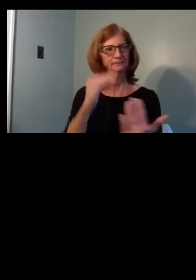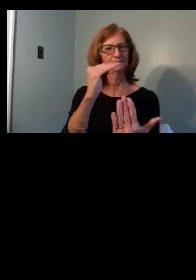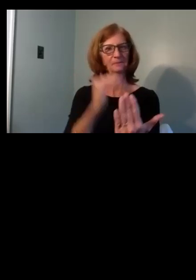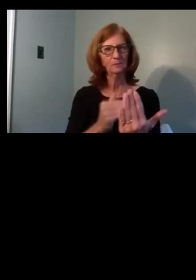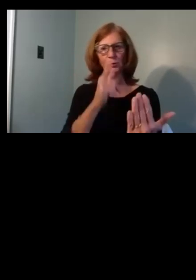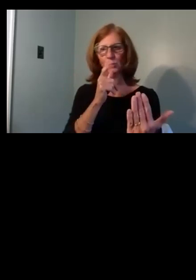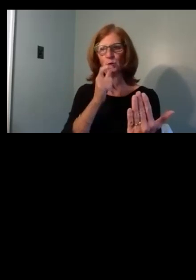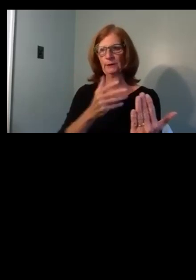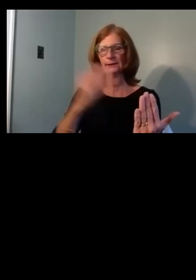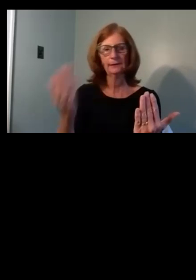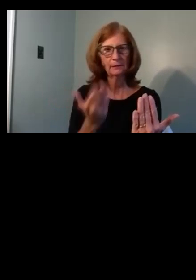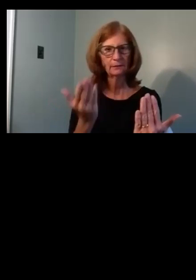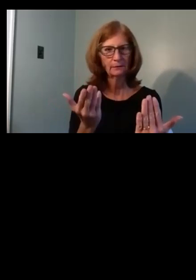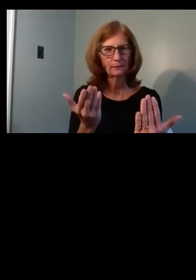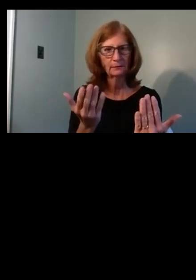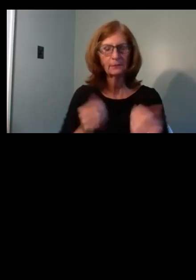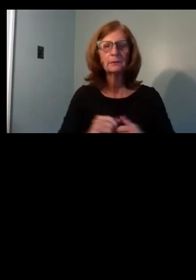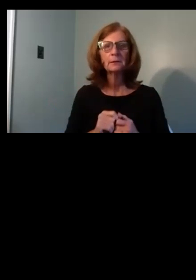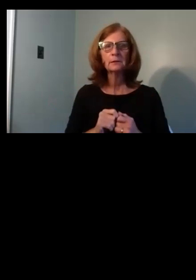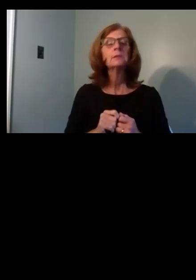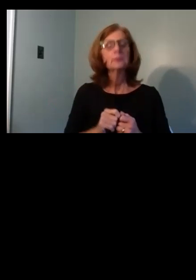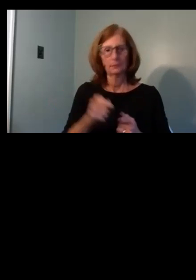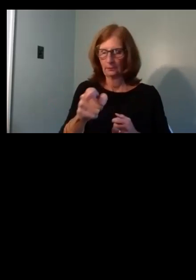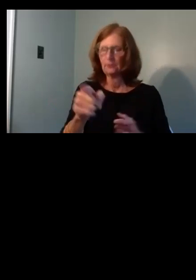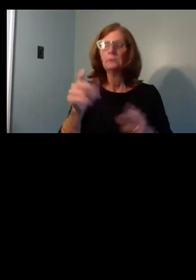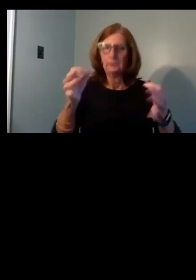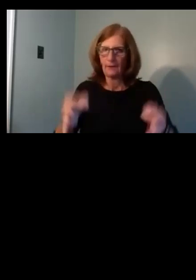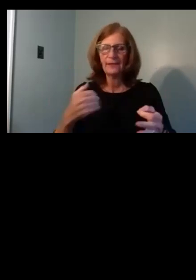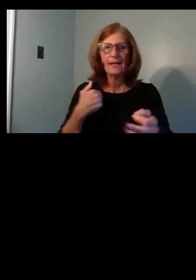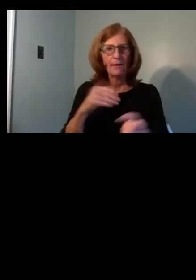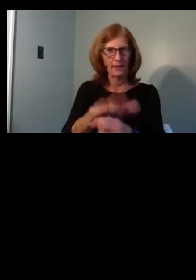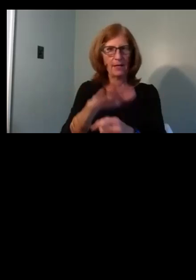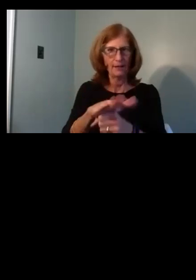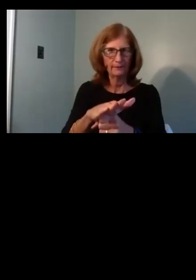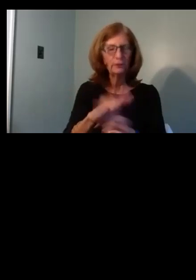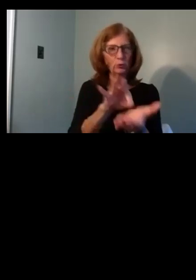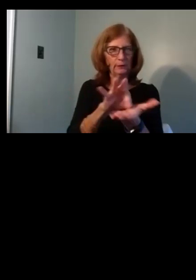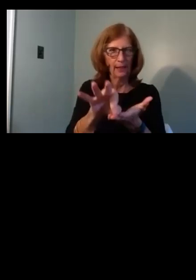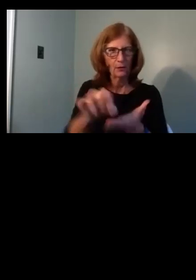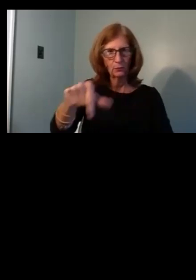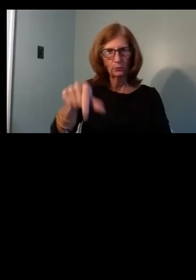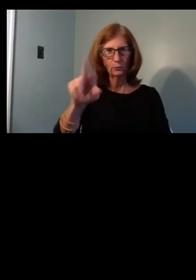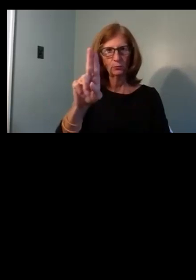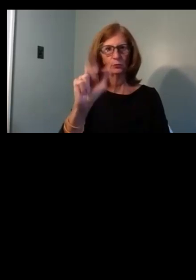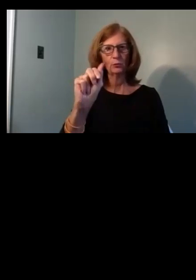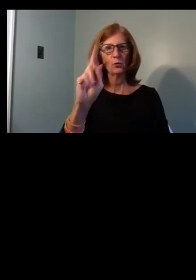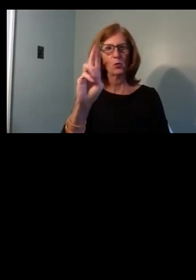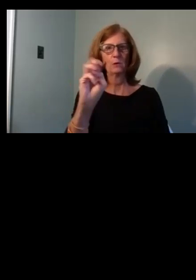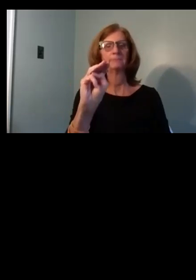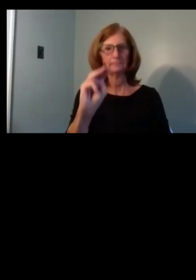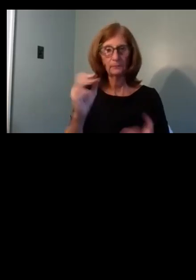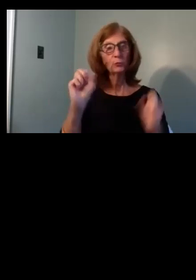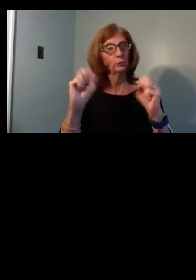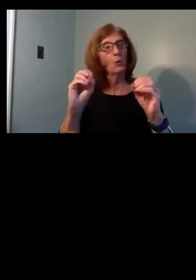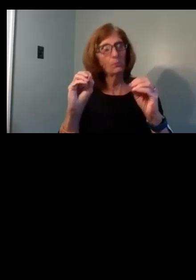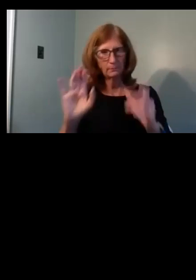board member powell is here so we definitely have a have a quorum and with that i will